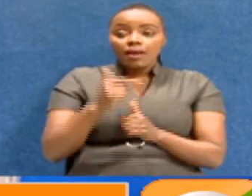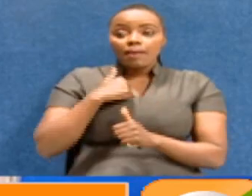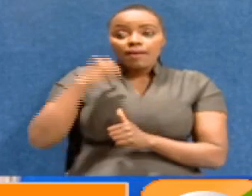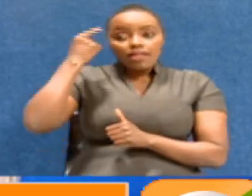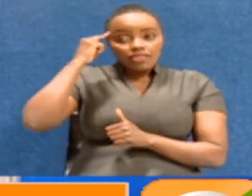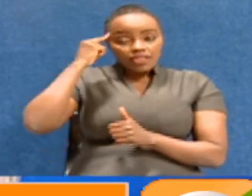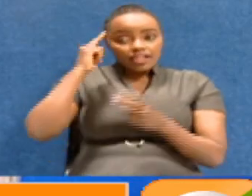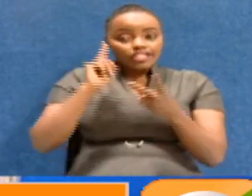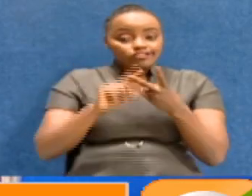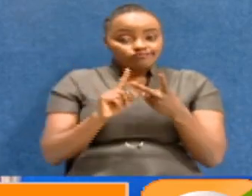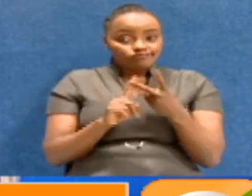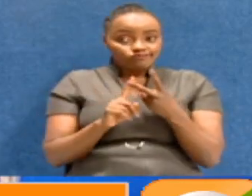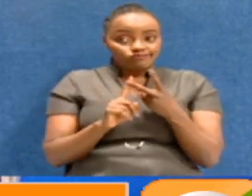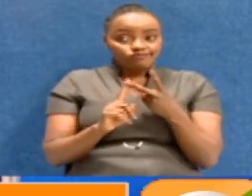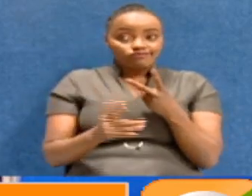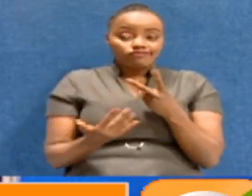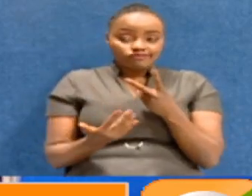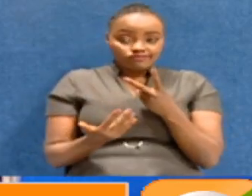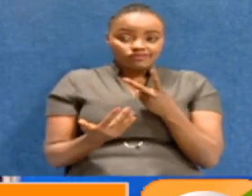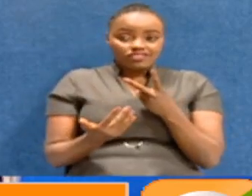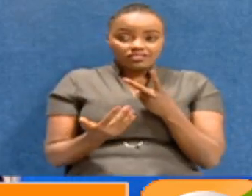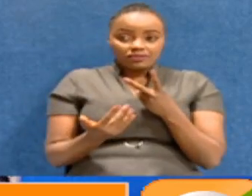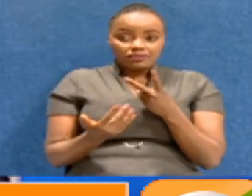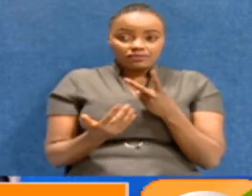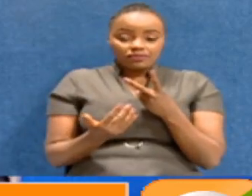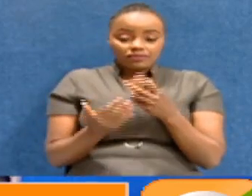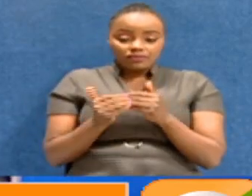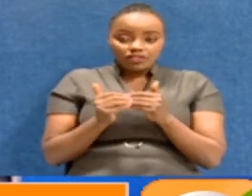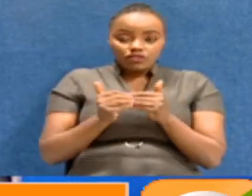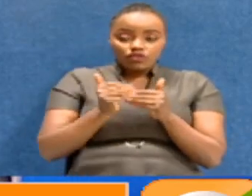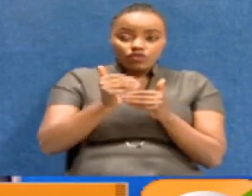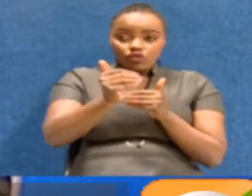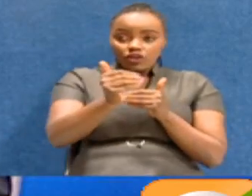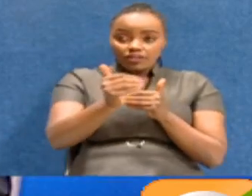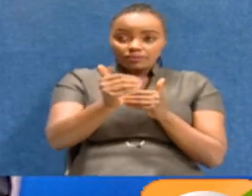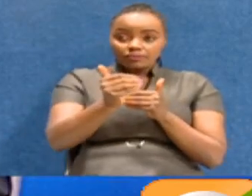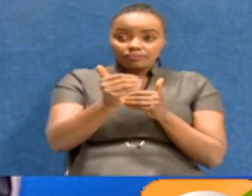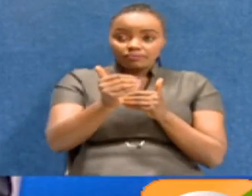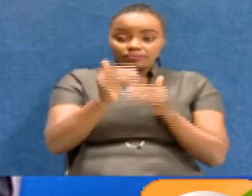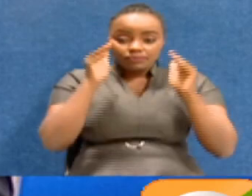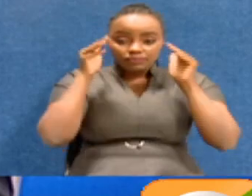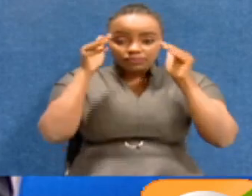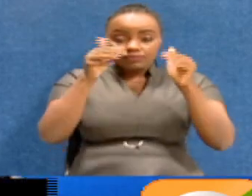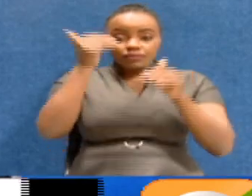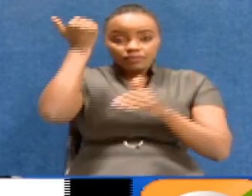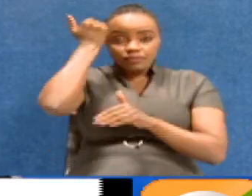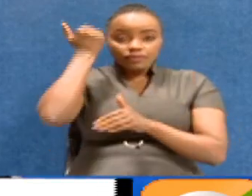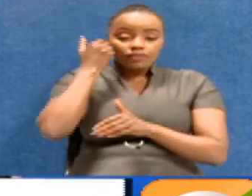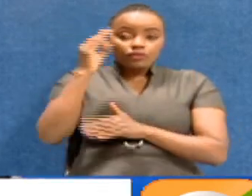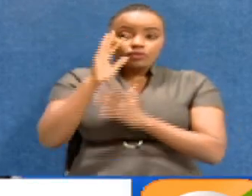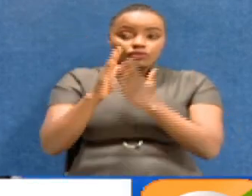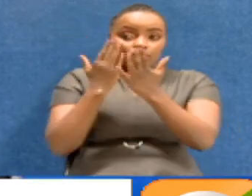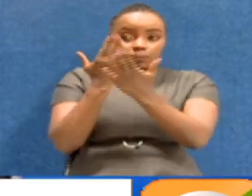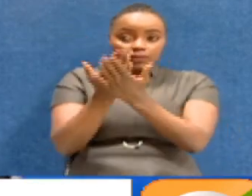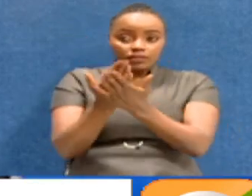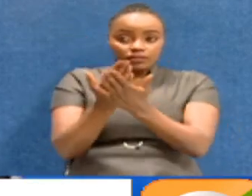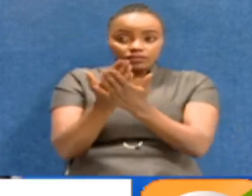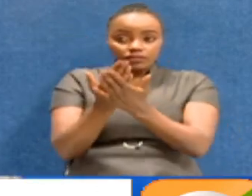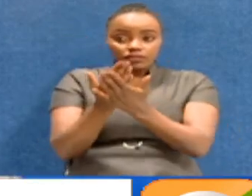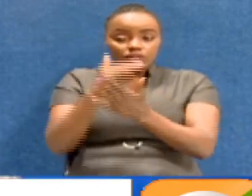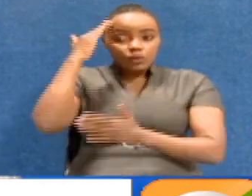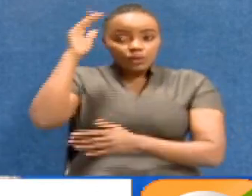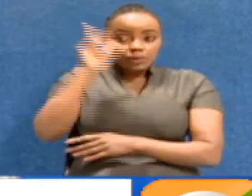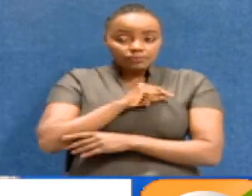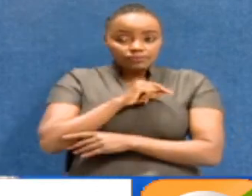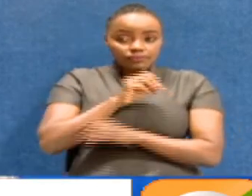think that going forward, we need to look at the Court of Appeal. Yeah. You know